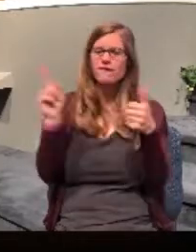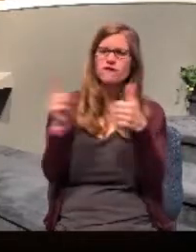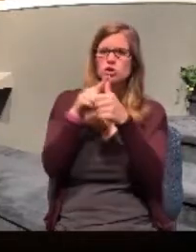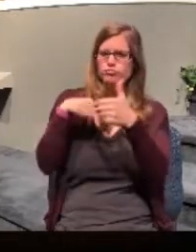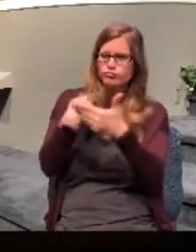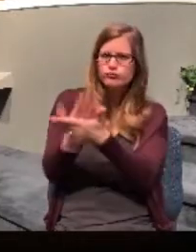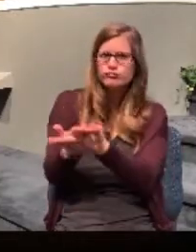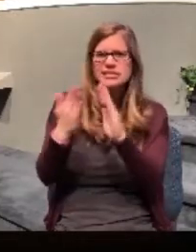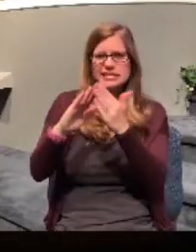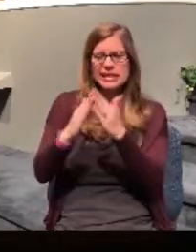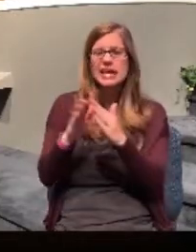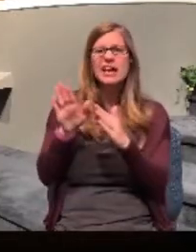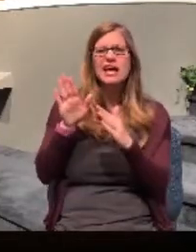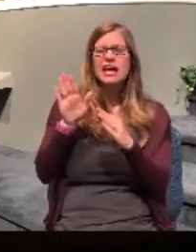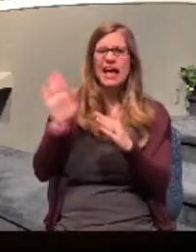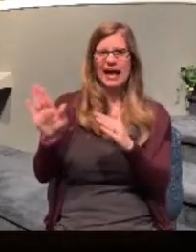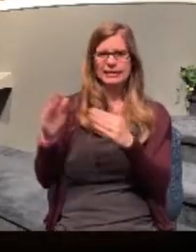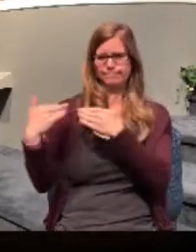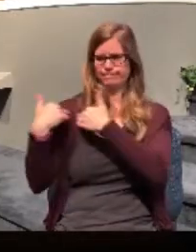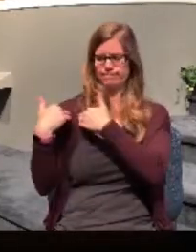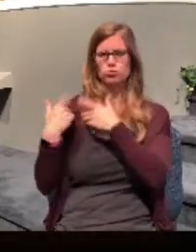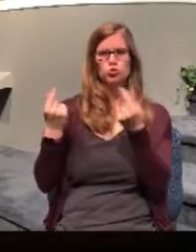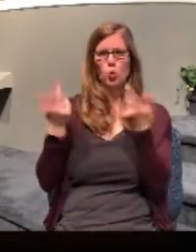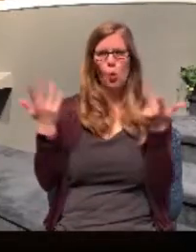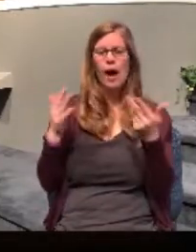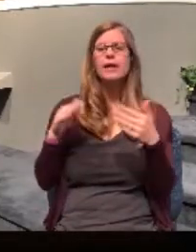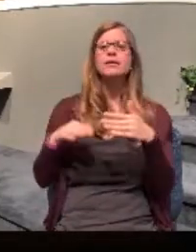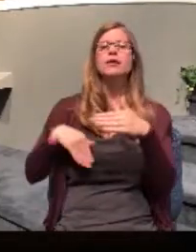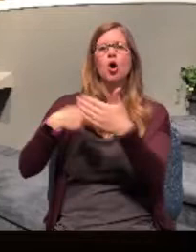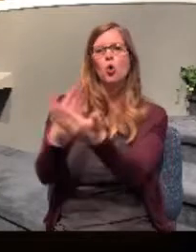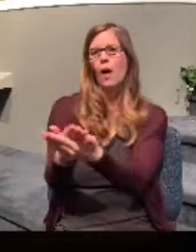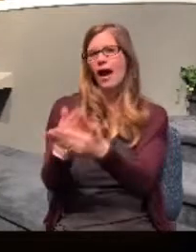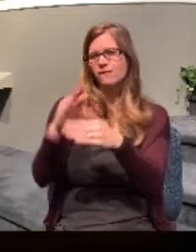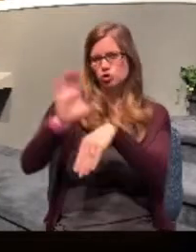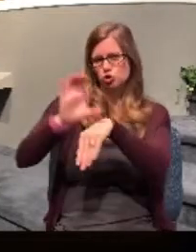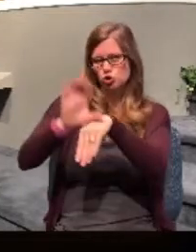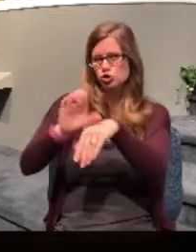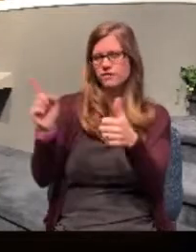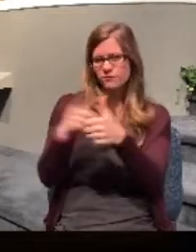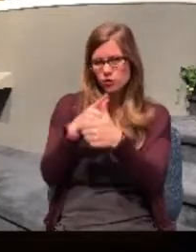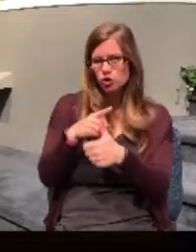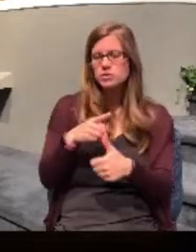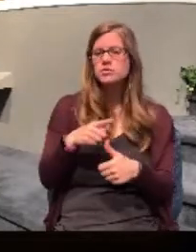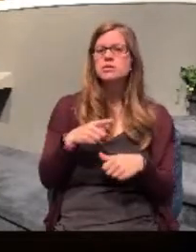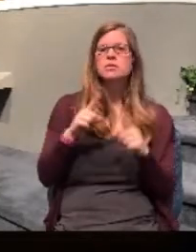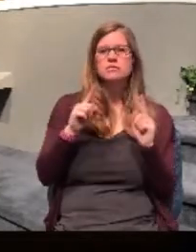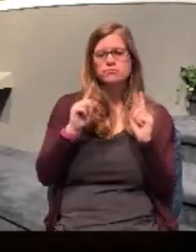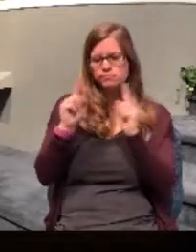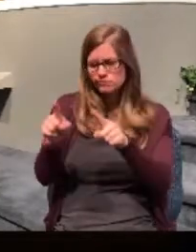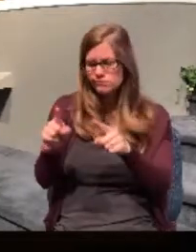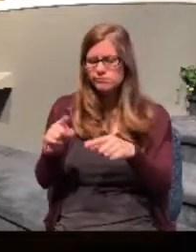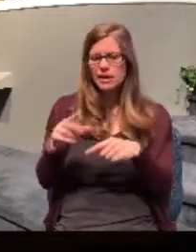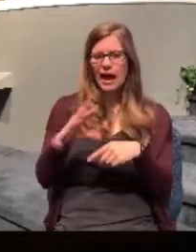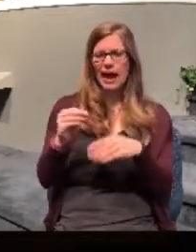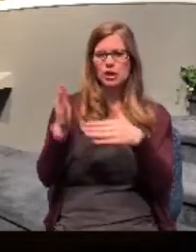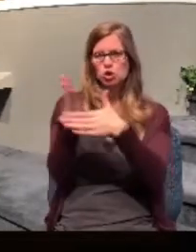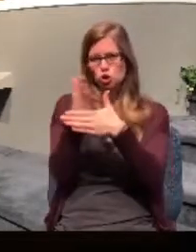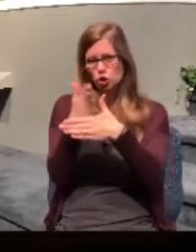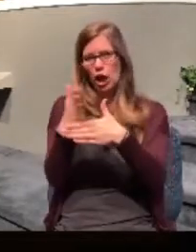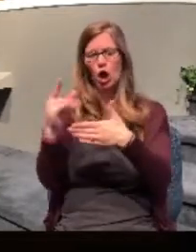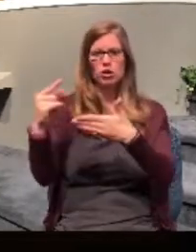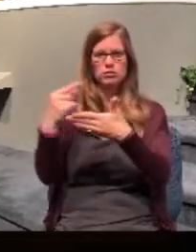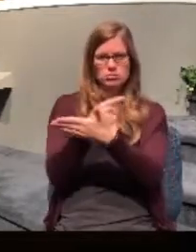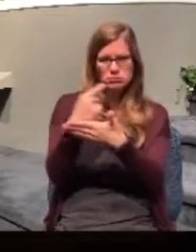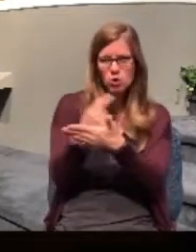his custom was to go to the synagogue. That's where he went first. He'd go to the synagogue and he would share the gospel.